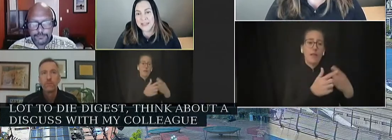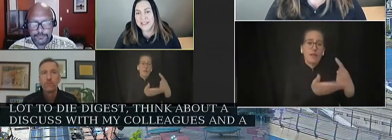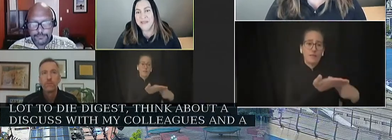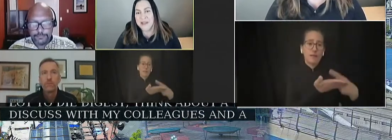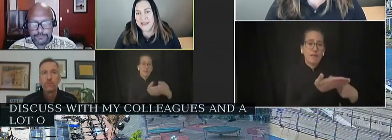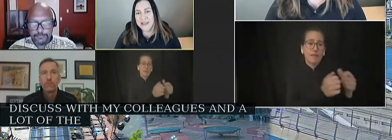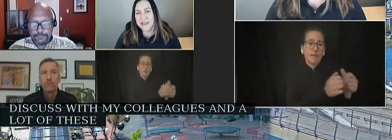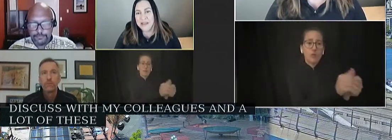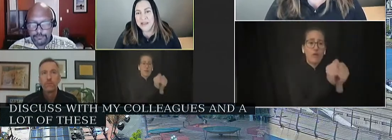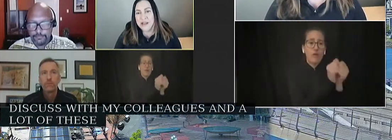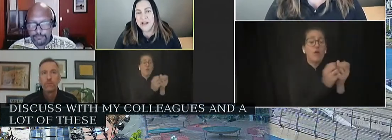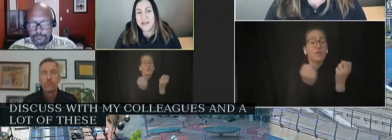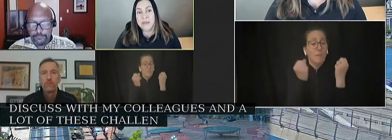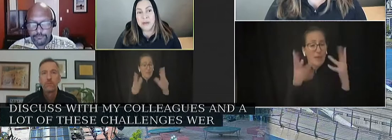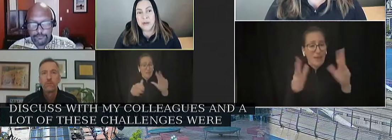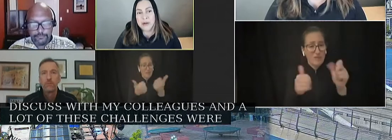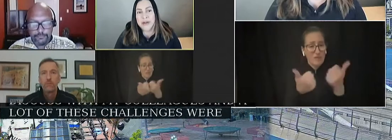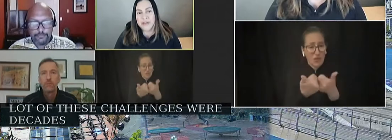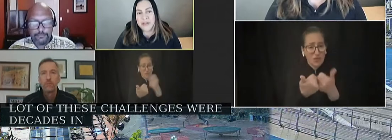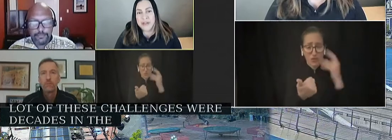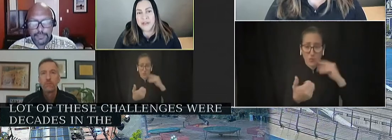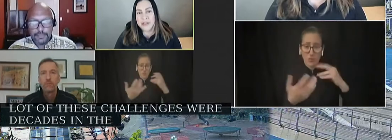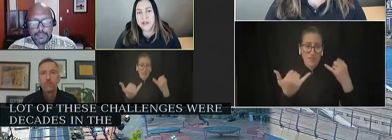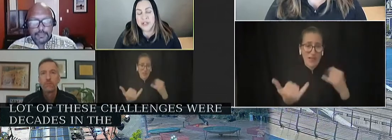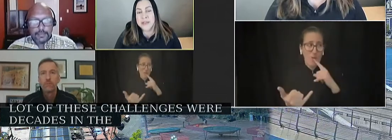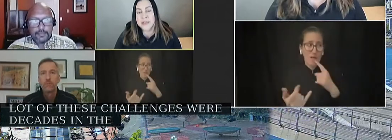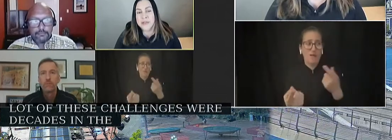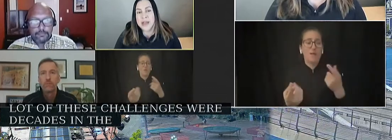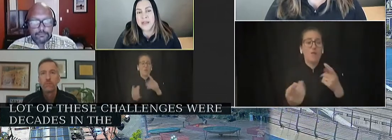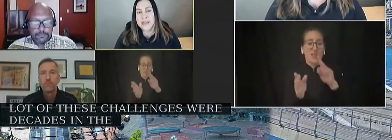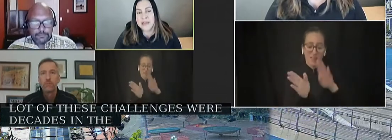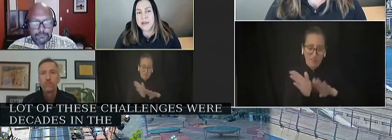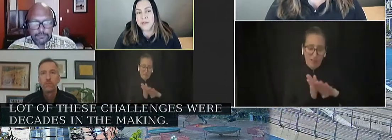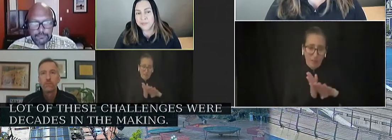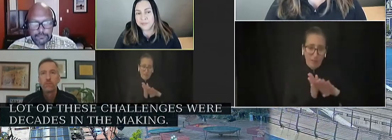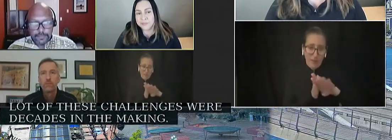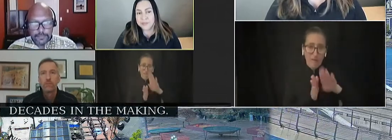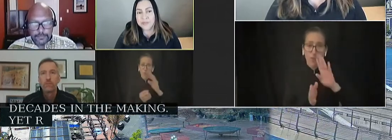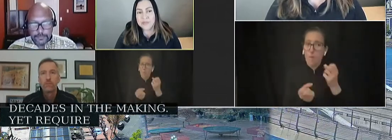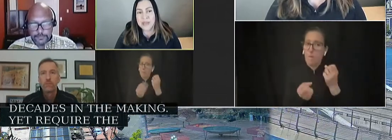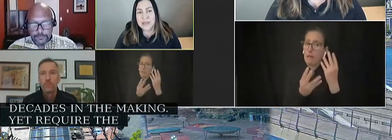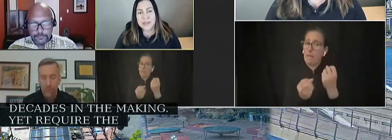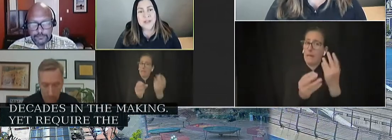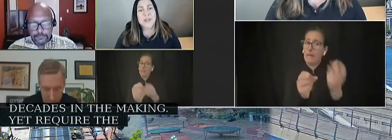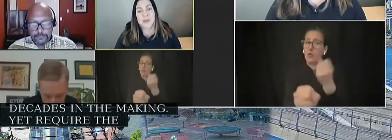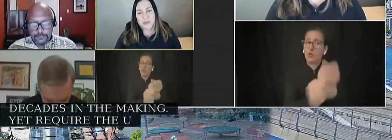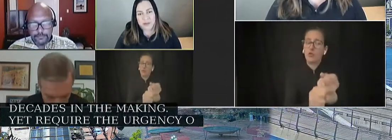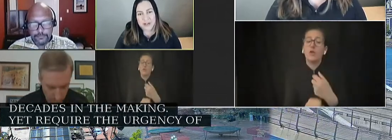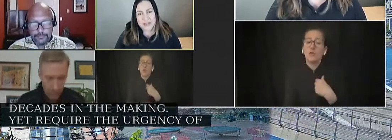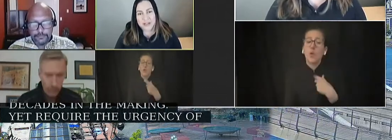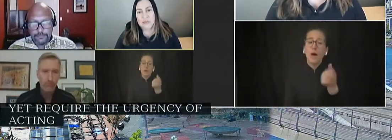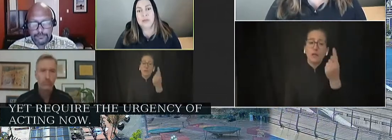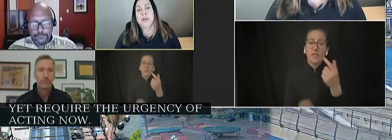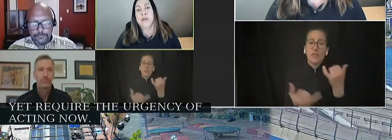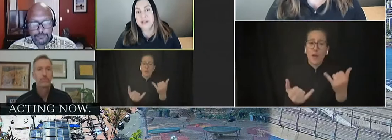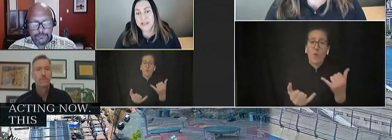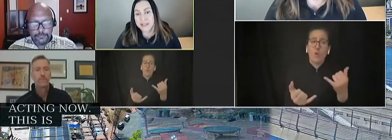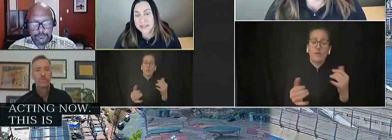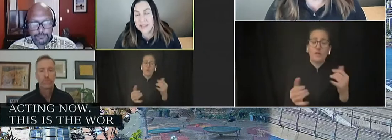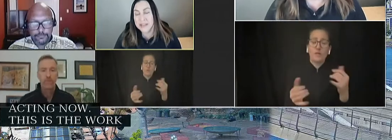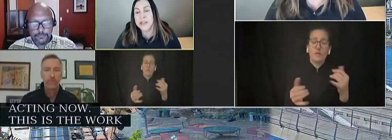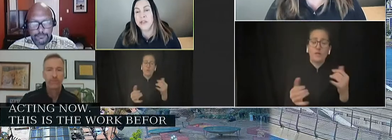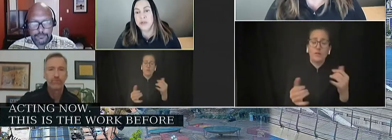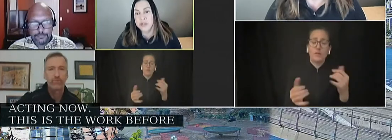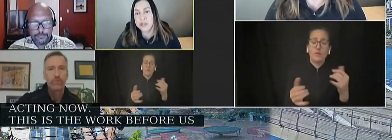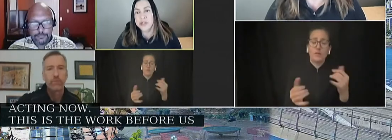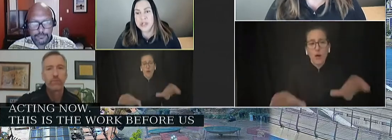were decades in the making, yet require the urgency of acting now. And this is the work before us that will require